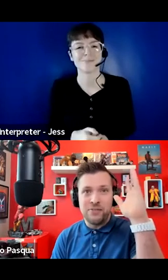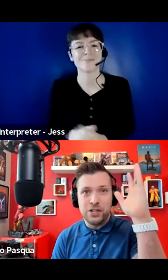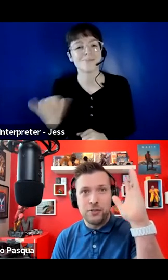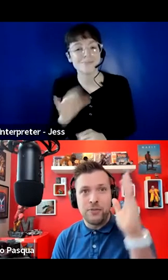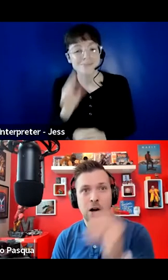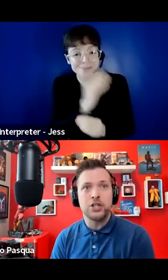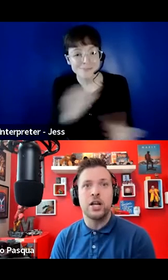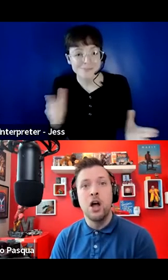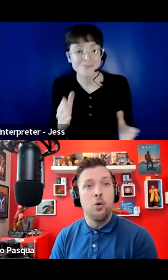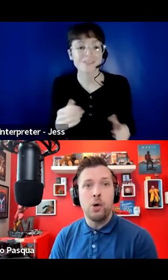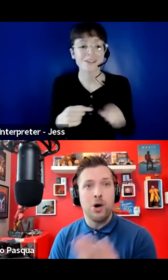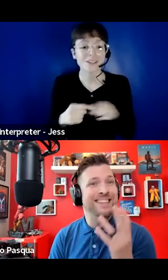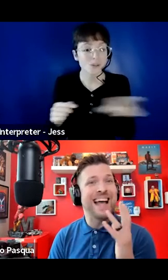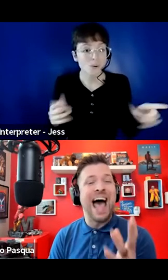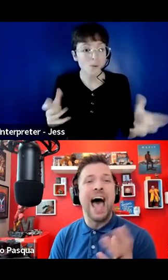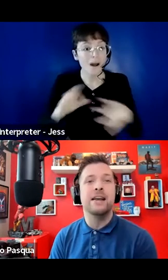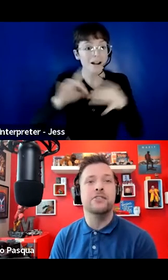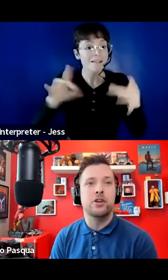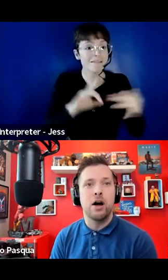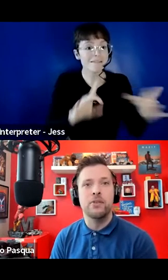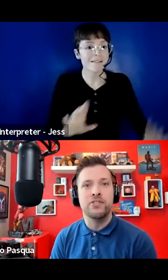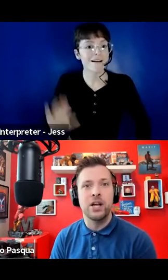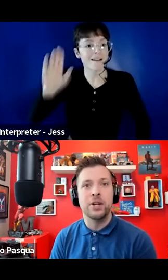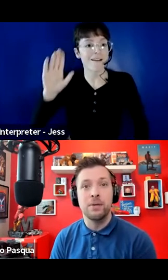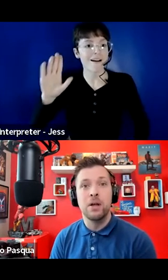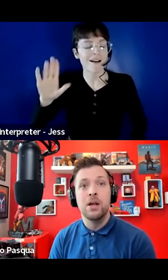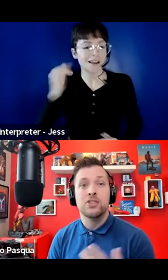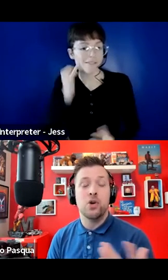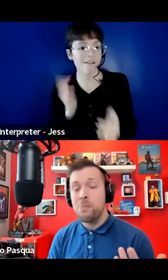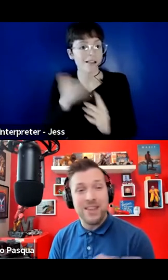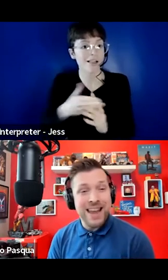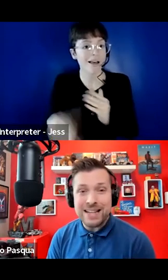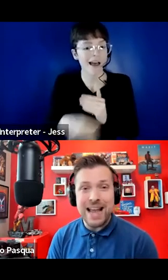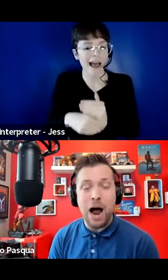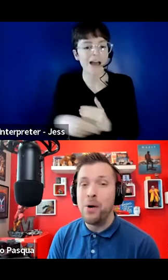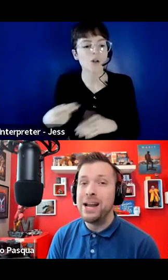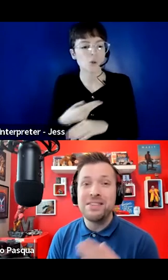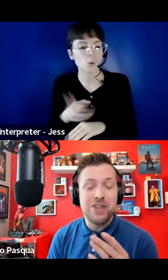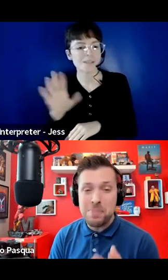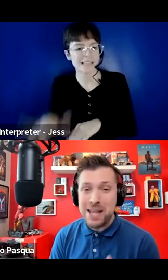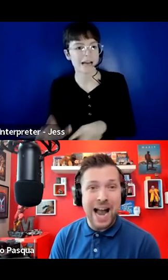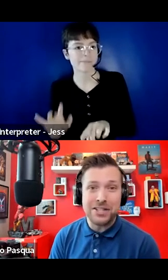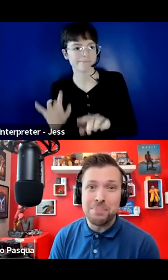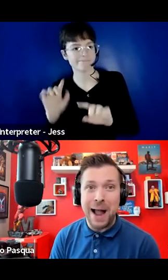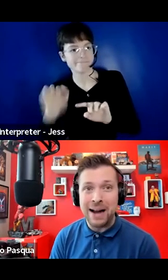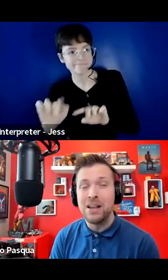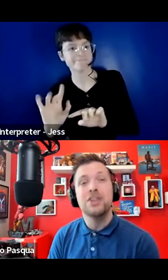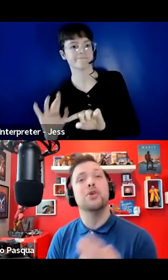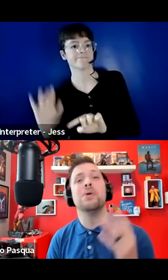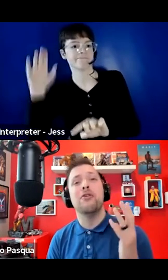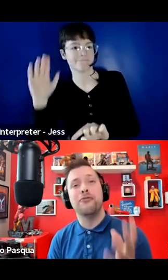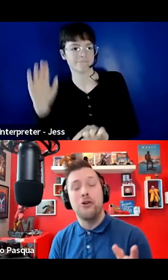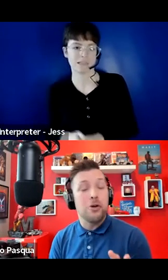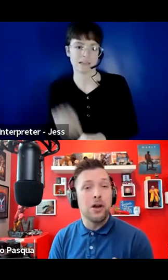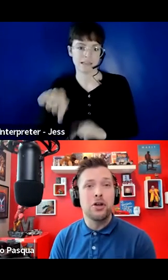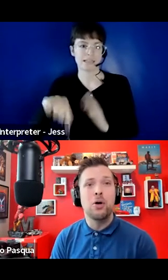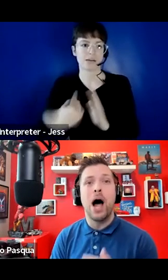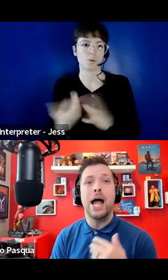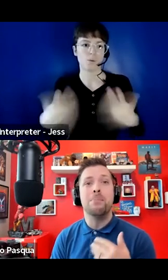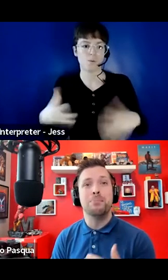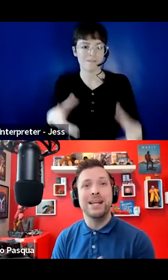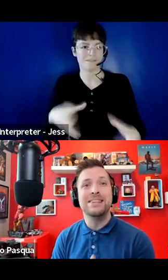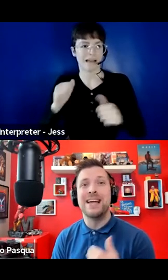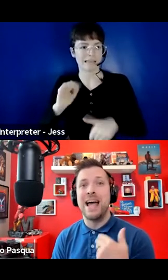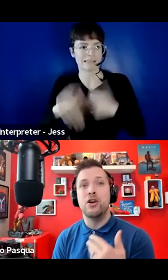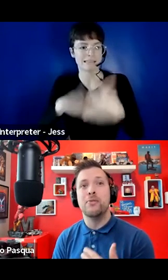raise hand feature function when wanting to add into the conversation. So the next hour is going to be action-packed, so without further ado,